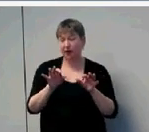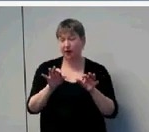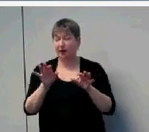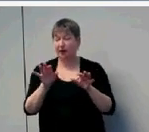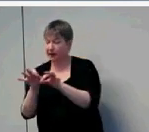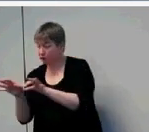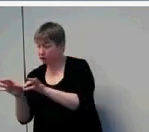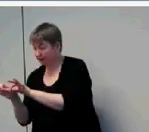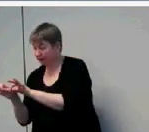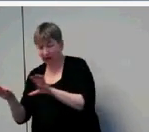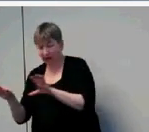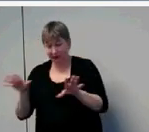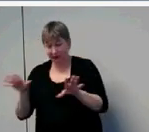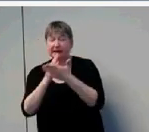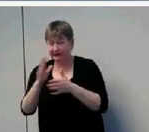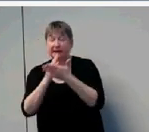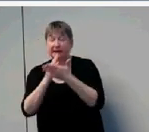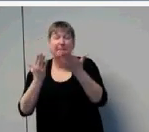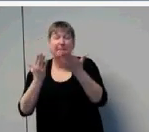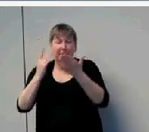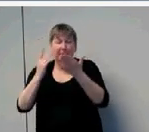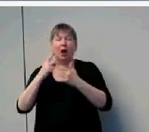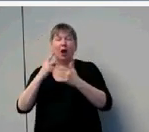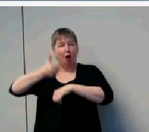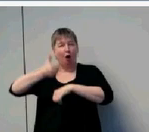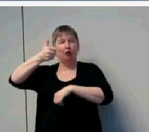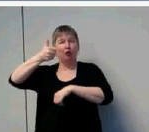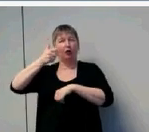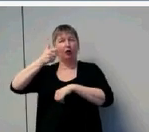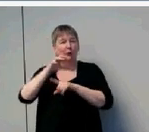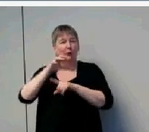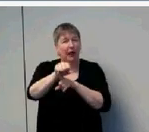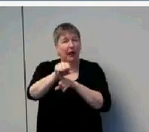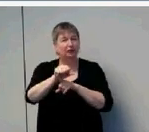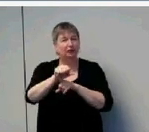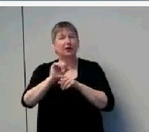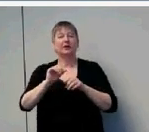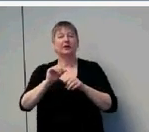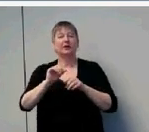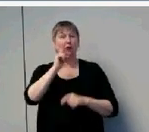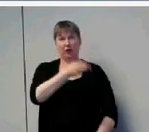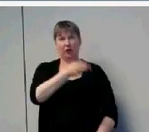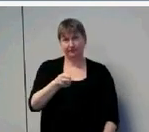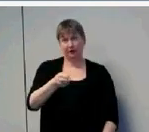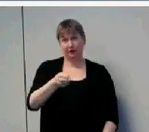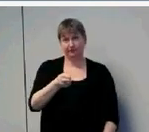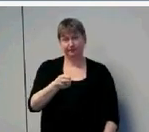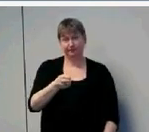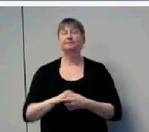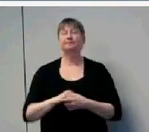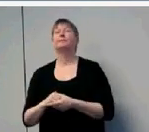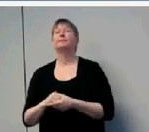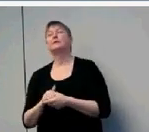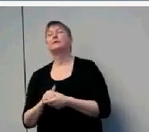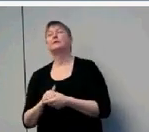who has, who is hard of hearing. Why? Because hearing loss reduces opportunities to